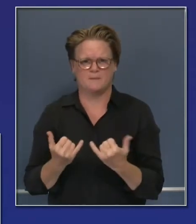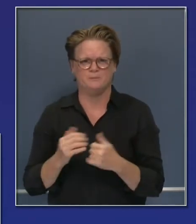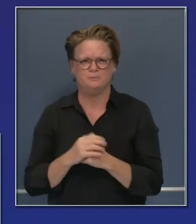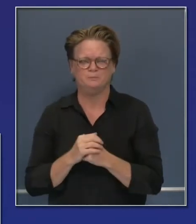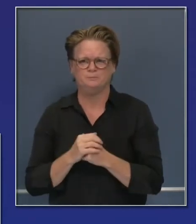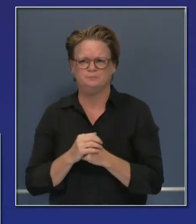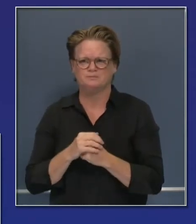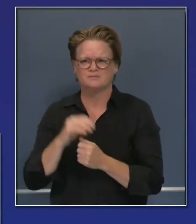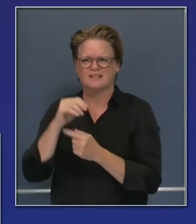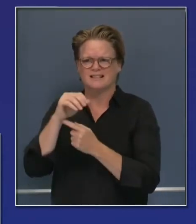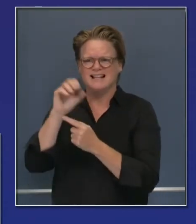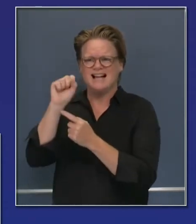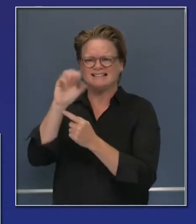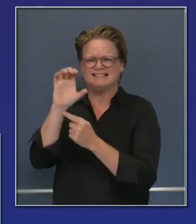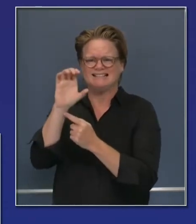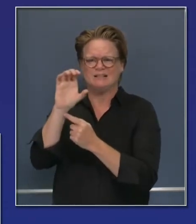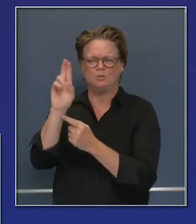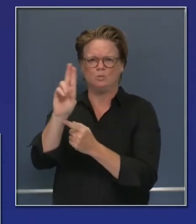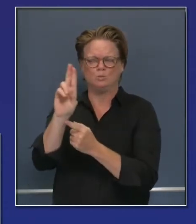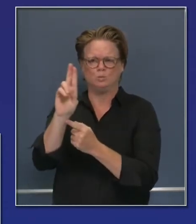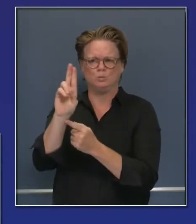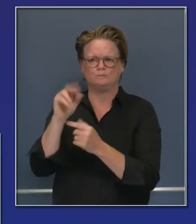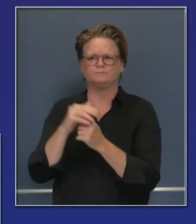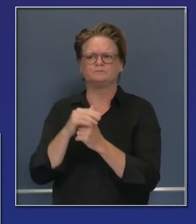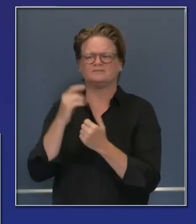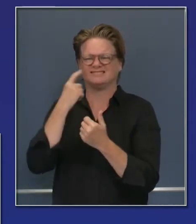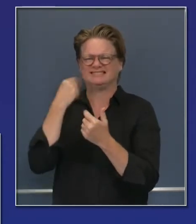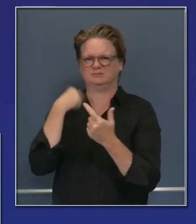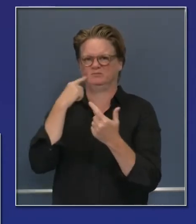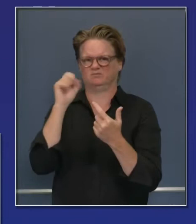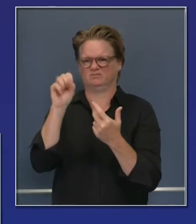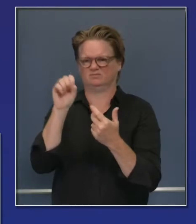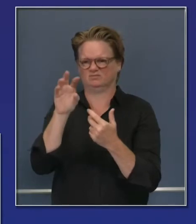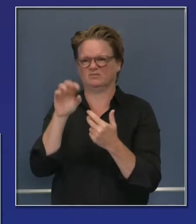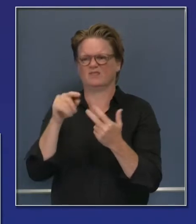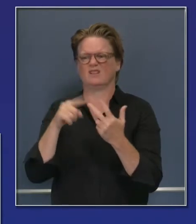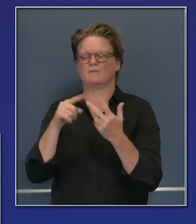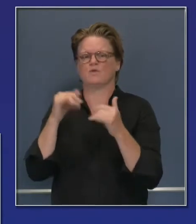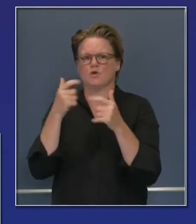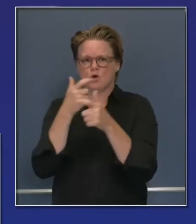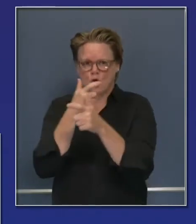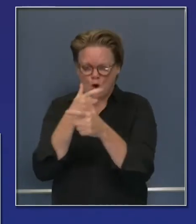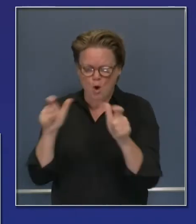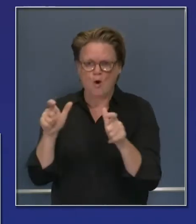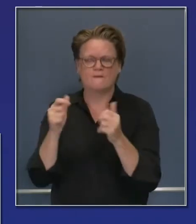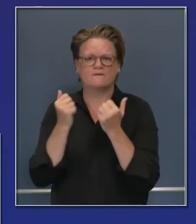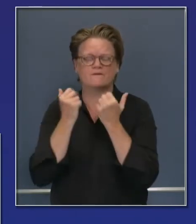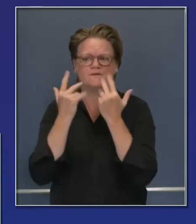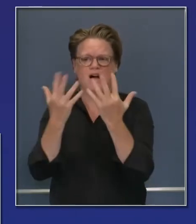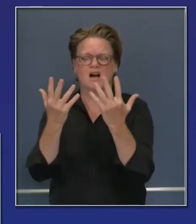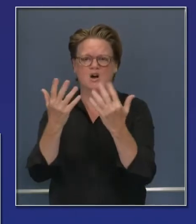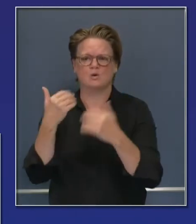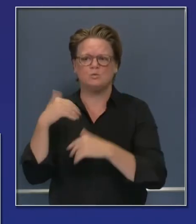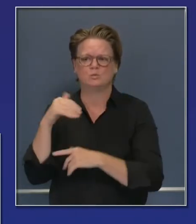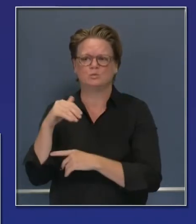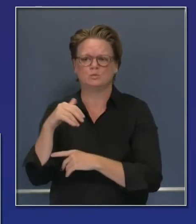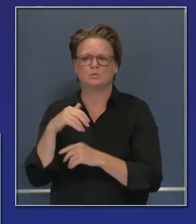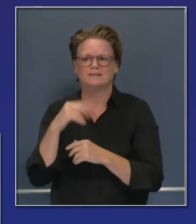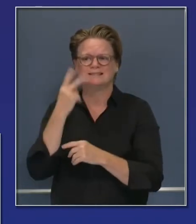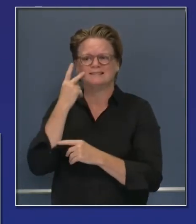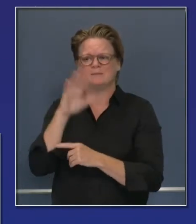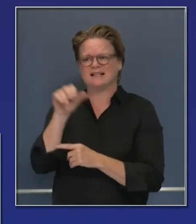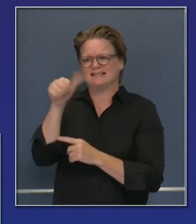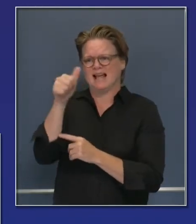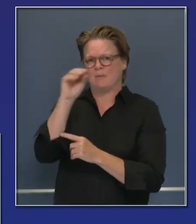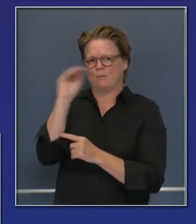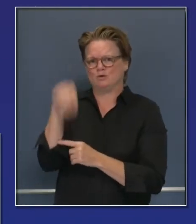largest fires in California's history, at least modern recorded history. Monday, 10 percent contained, 347,000 acres. Today,